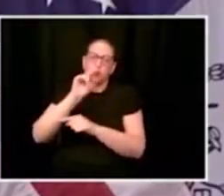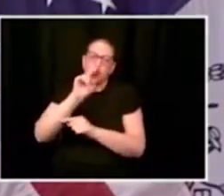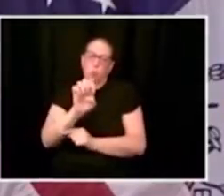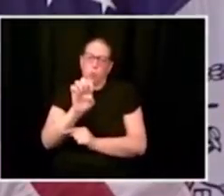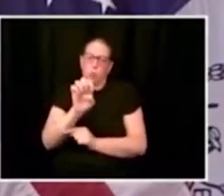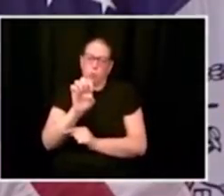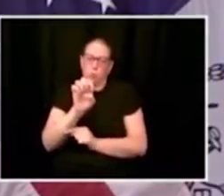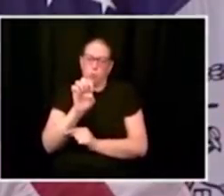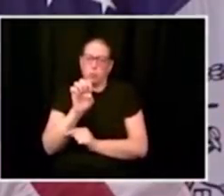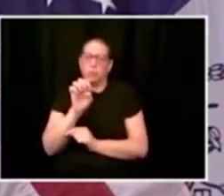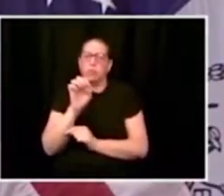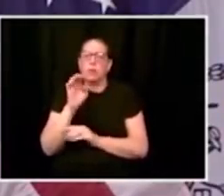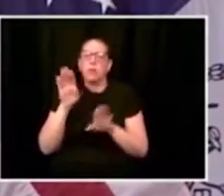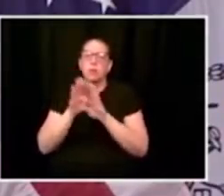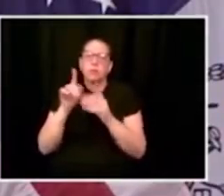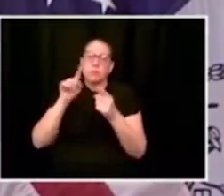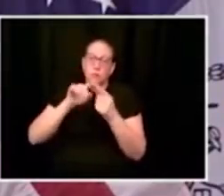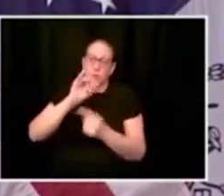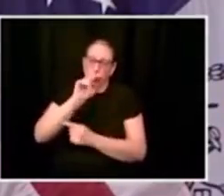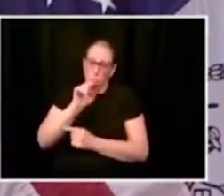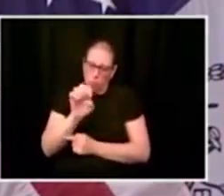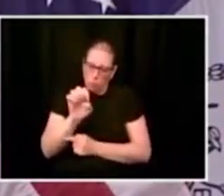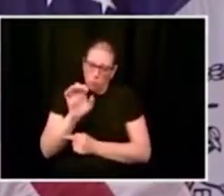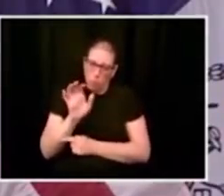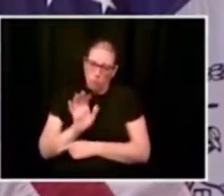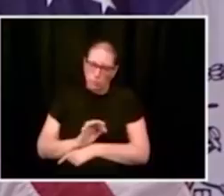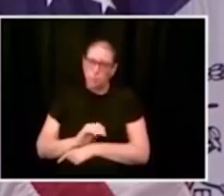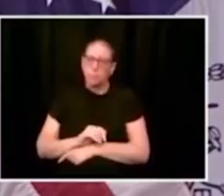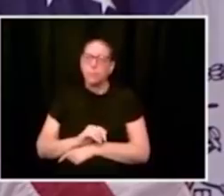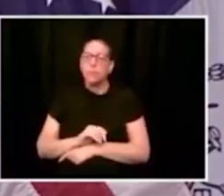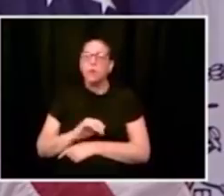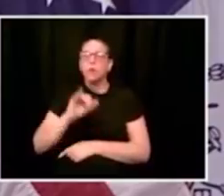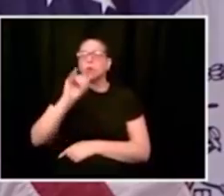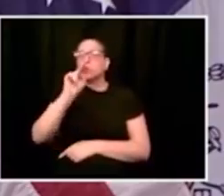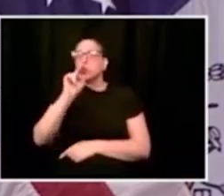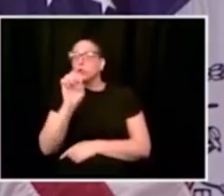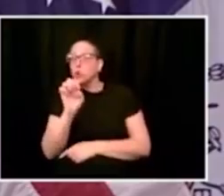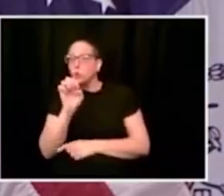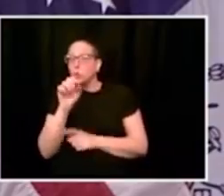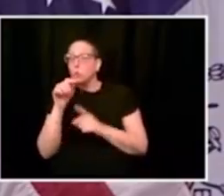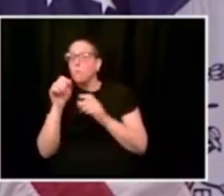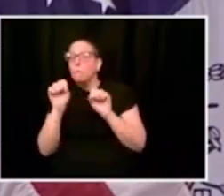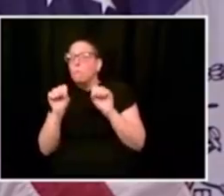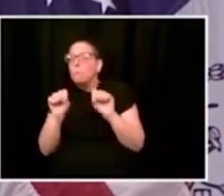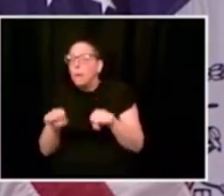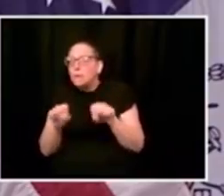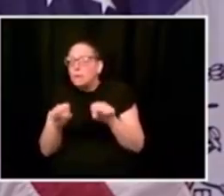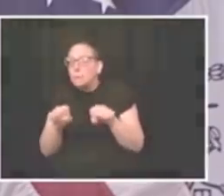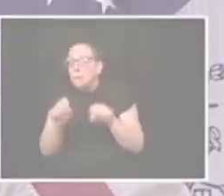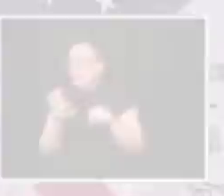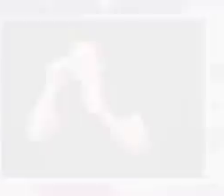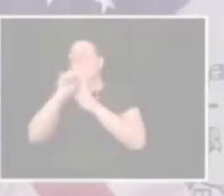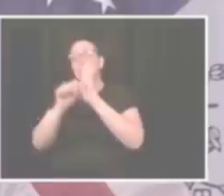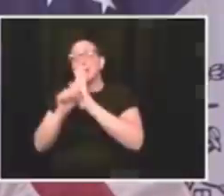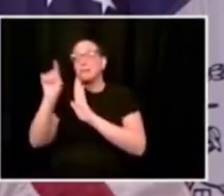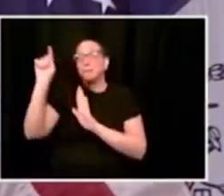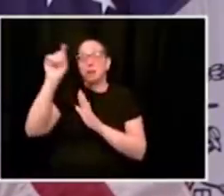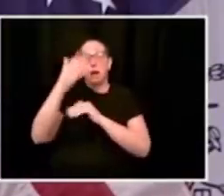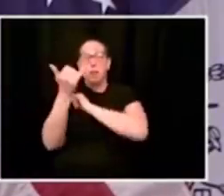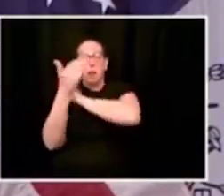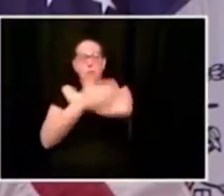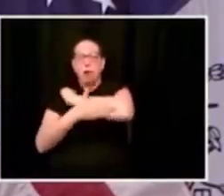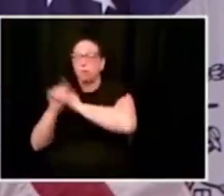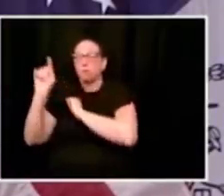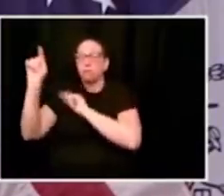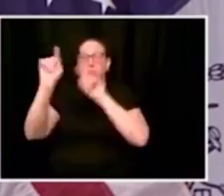that June is when we're potentially going to be able to make some real changes if we can continue our progress. We're going